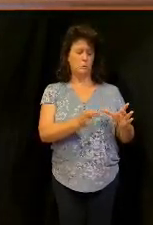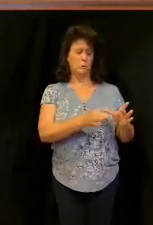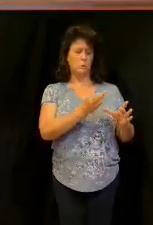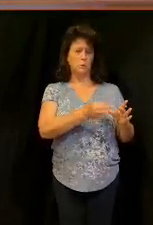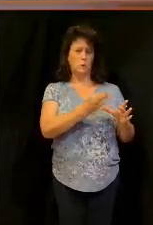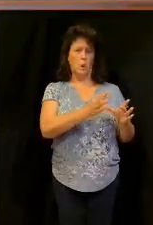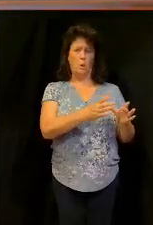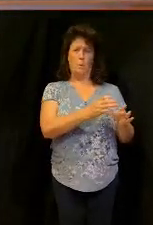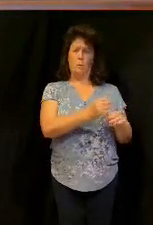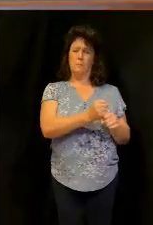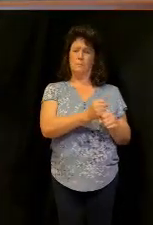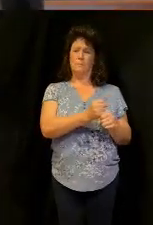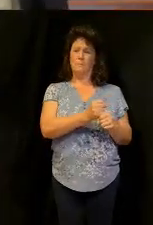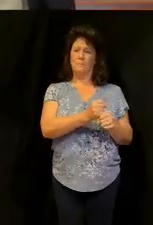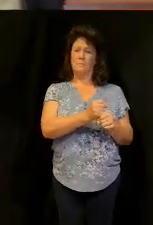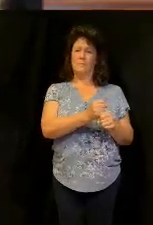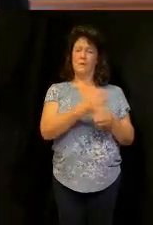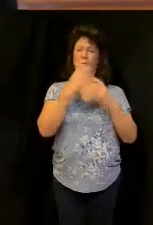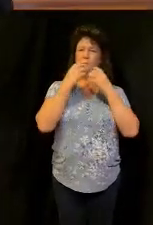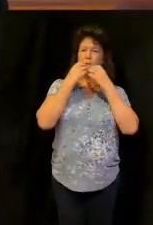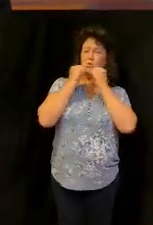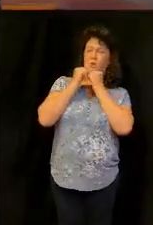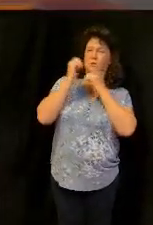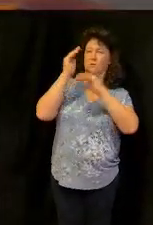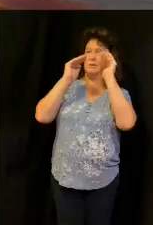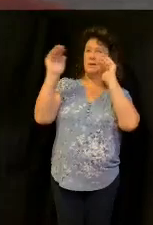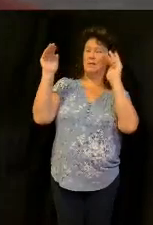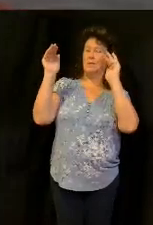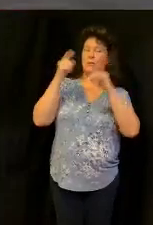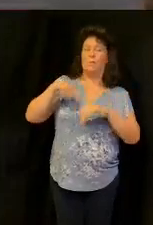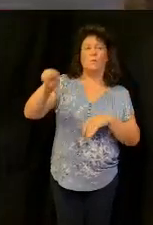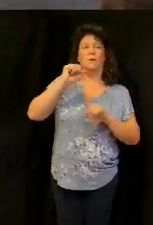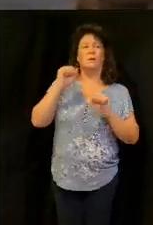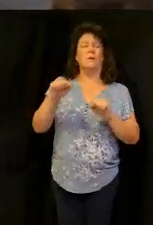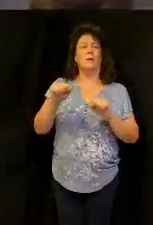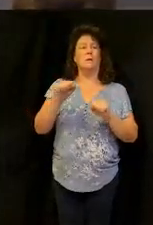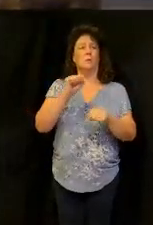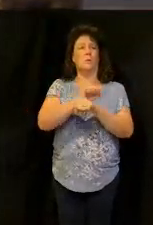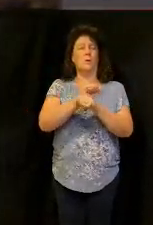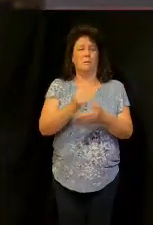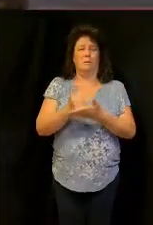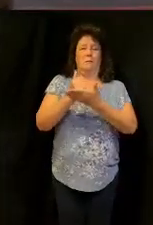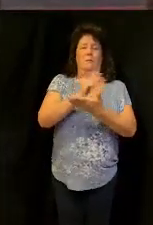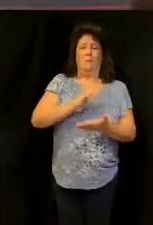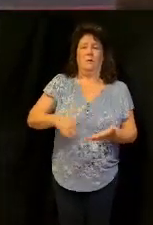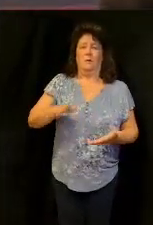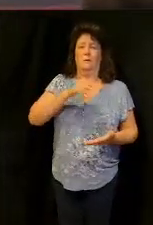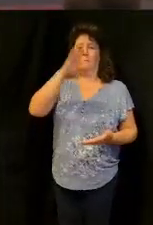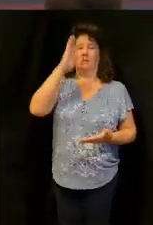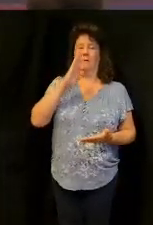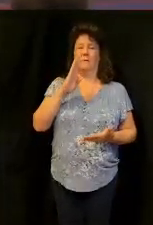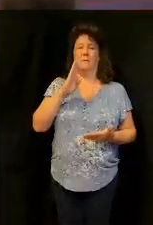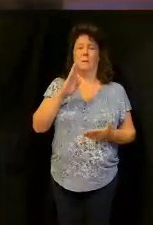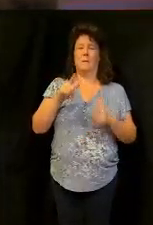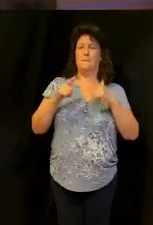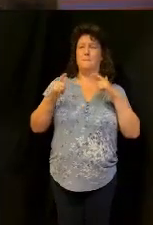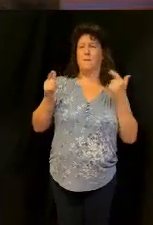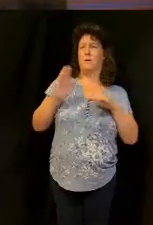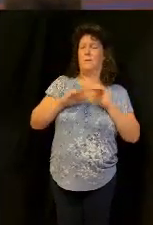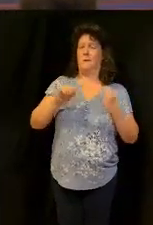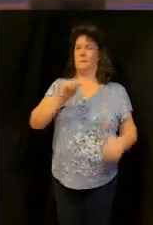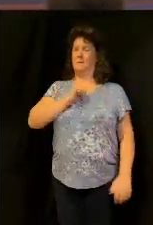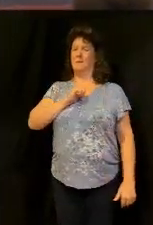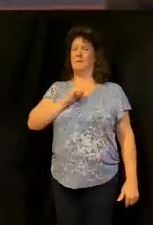that we can lay up treasures in heaven that you and I can do something for the kingdom of God bigger than ourselves and we can see people